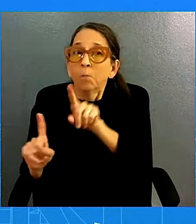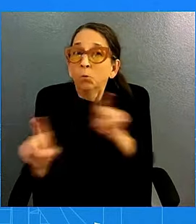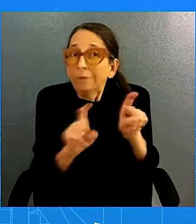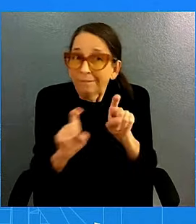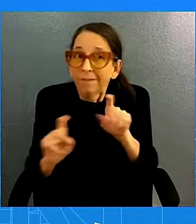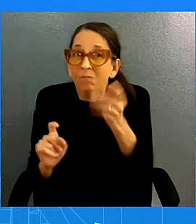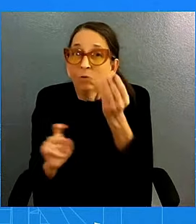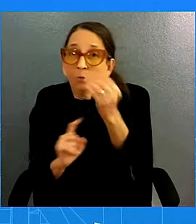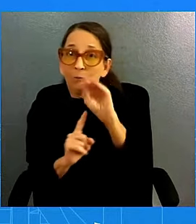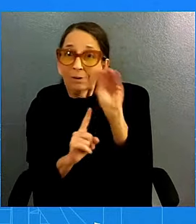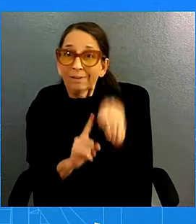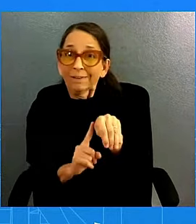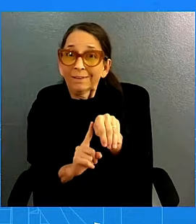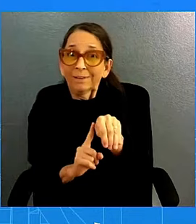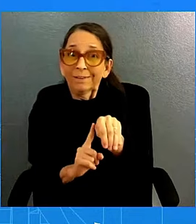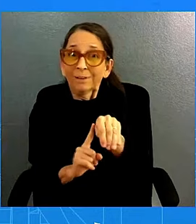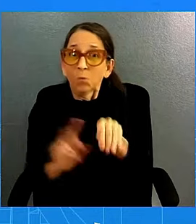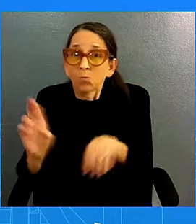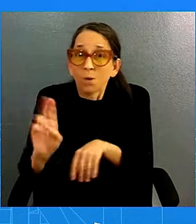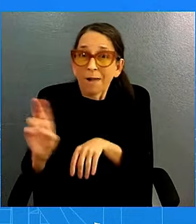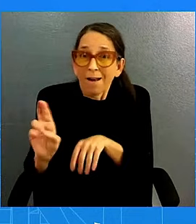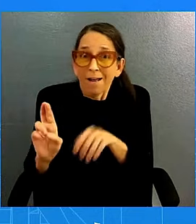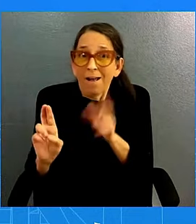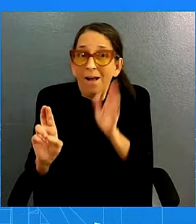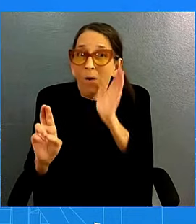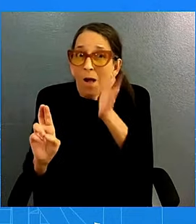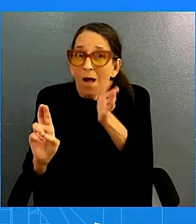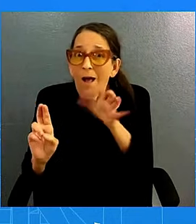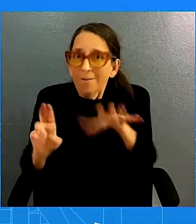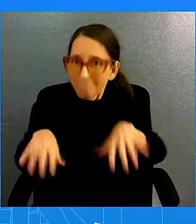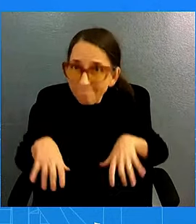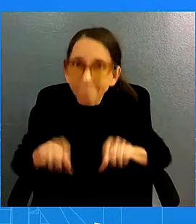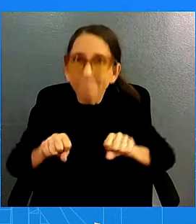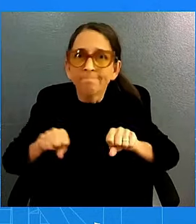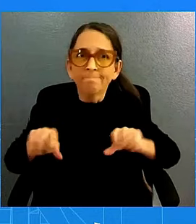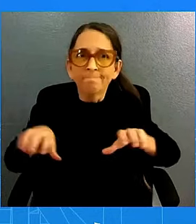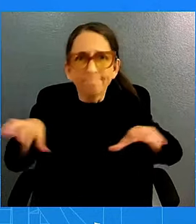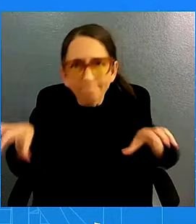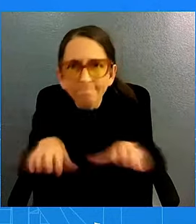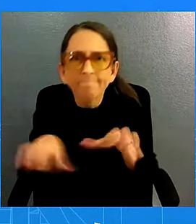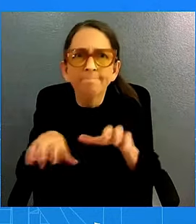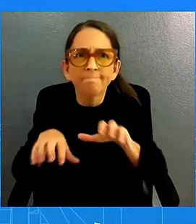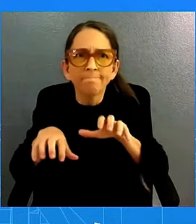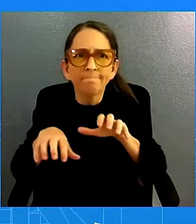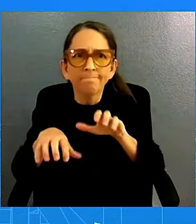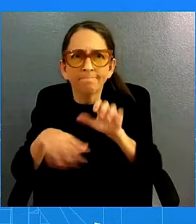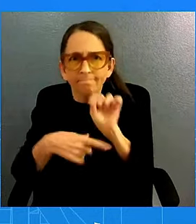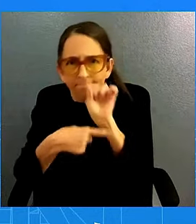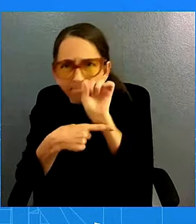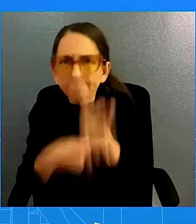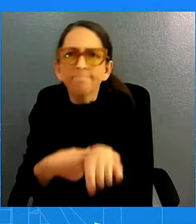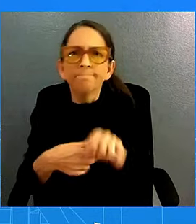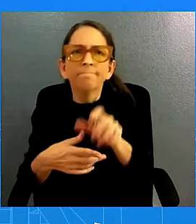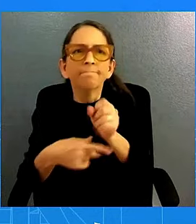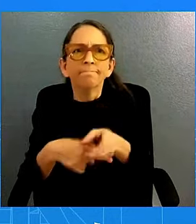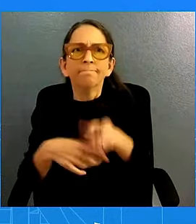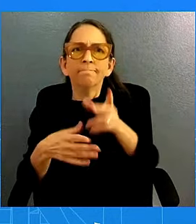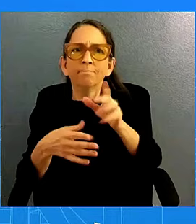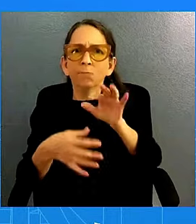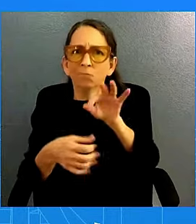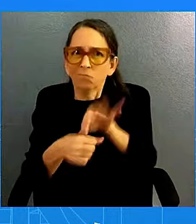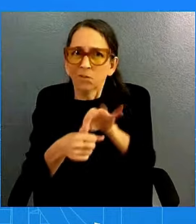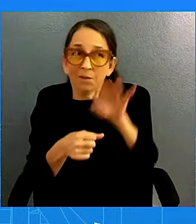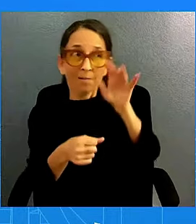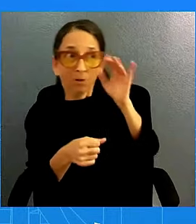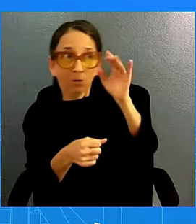take action to overturn the election if their candidate loses. What's your reaction to that? Is that